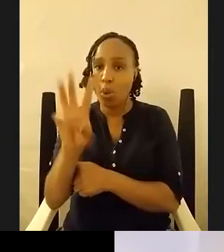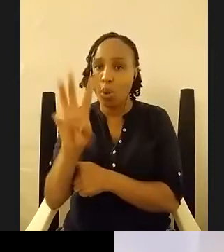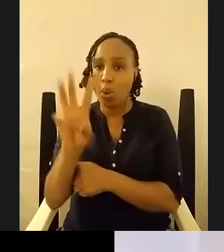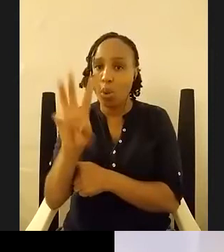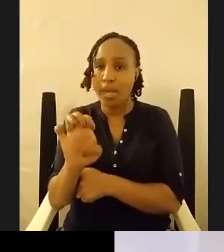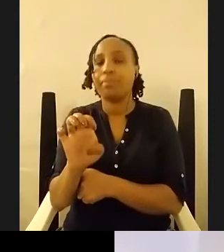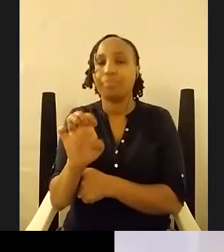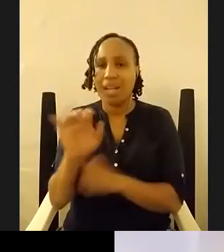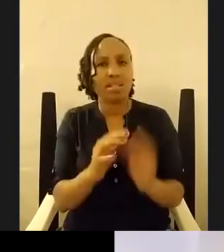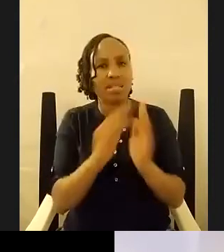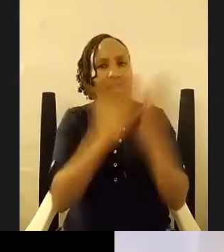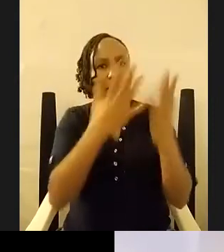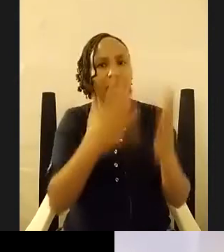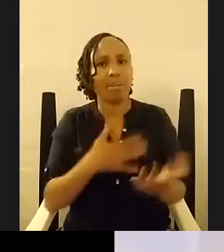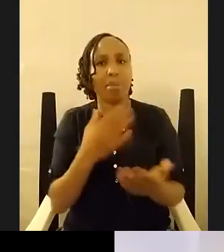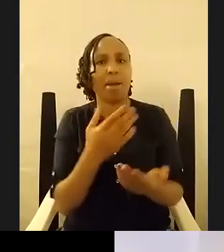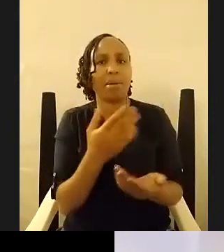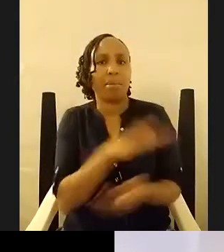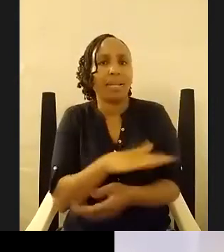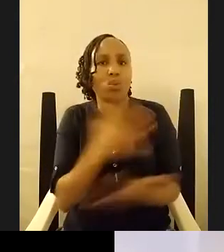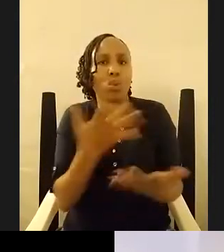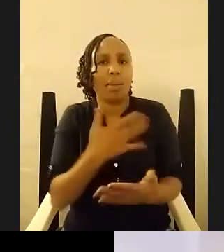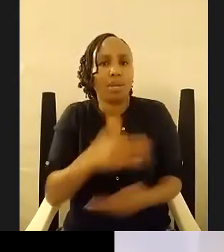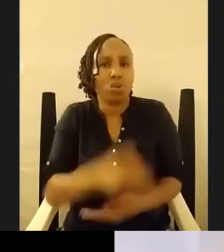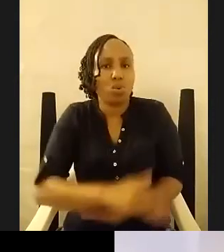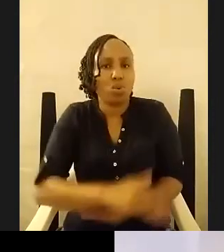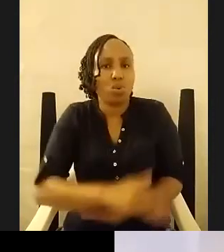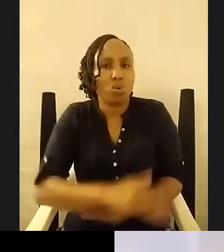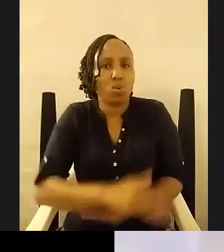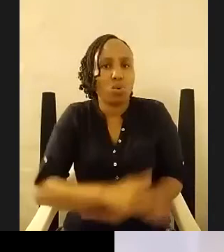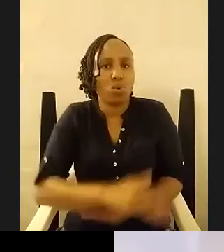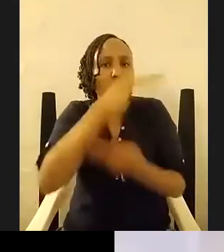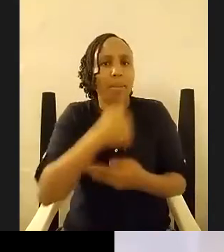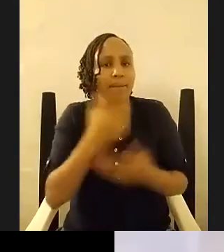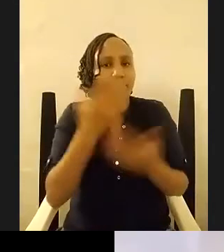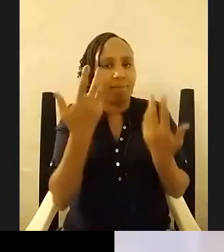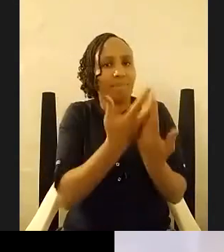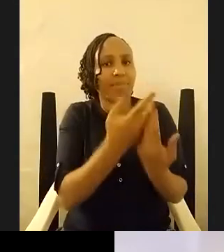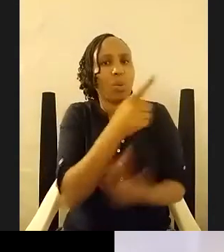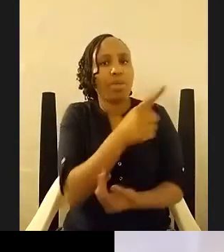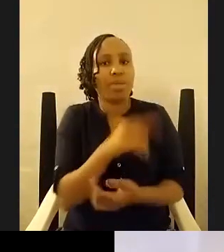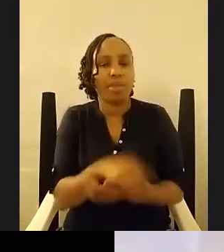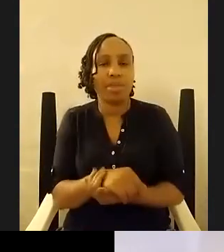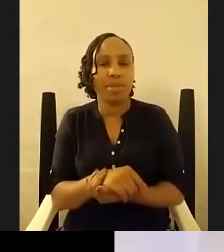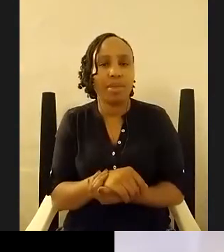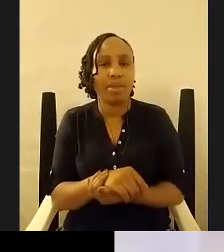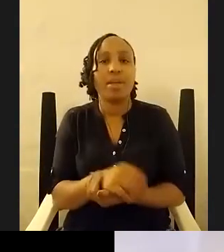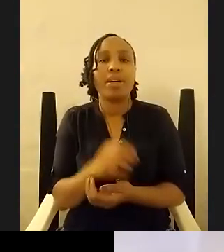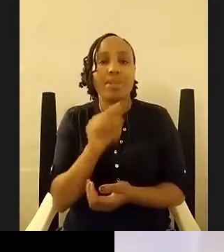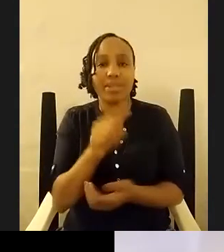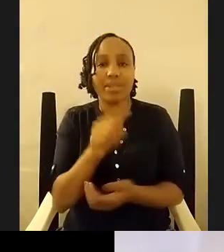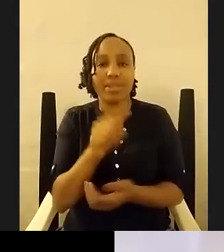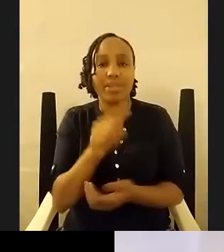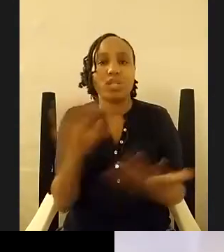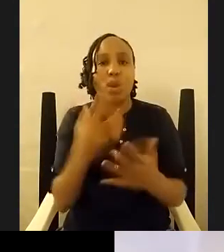grew up this place that i'm very familiar with you know and that's where the name came from that's where a lot of it